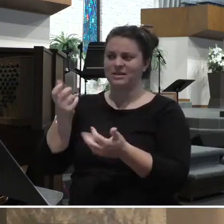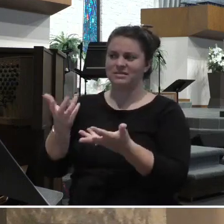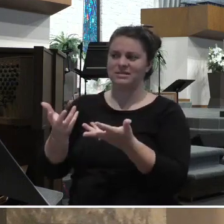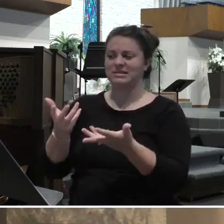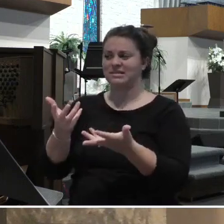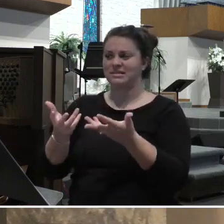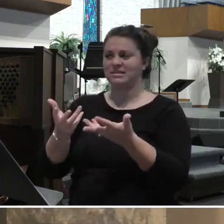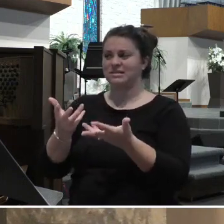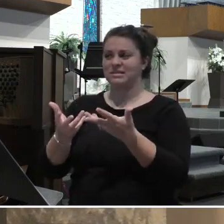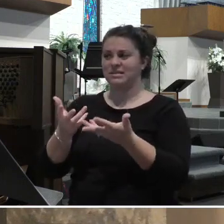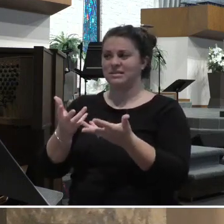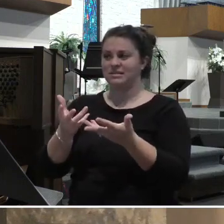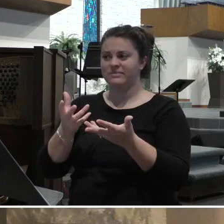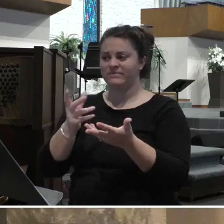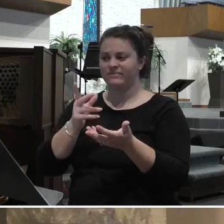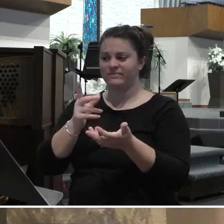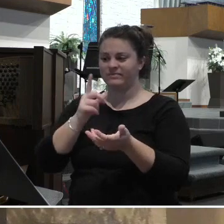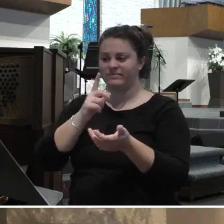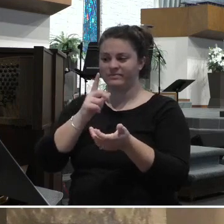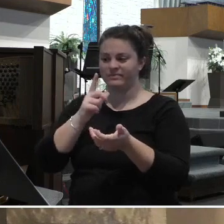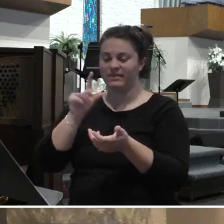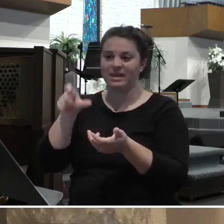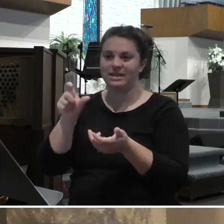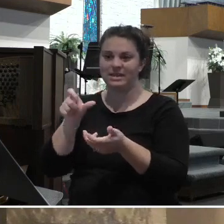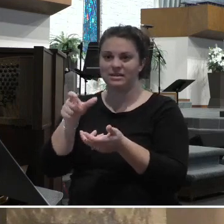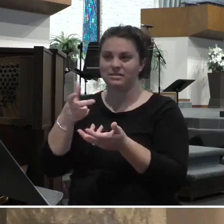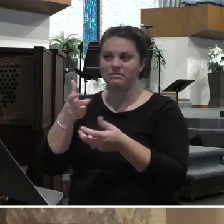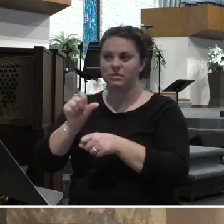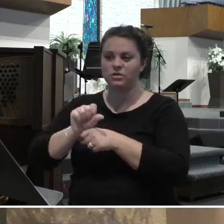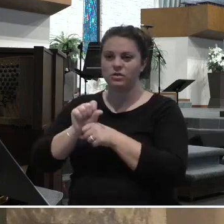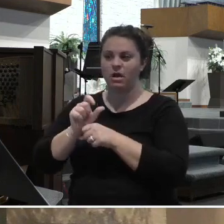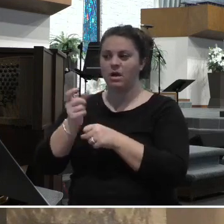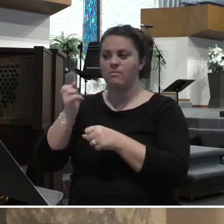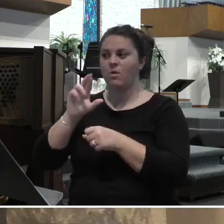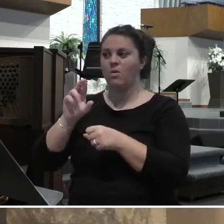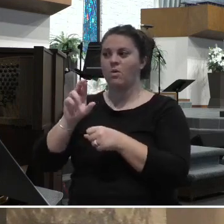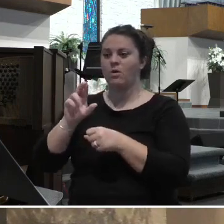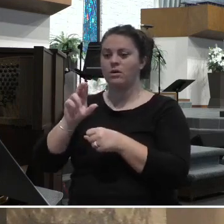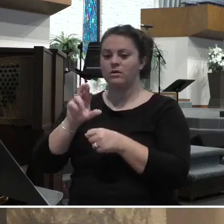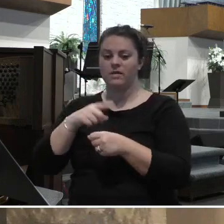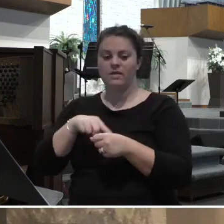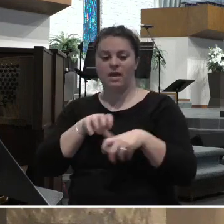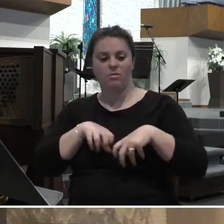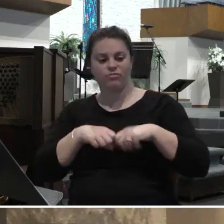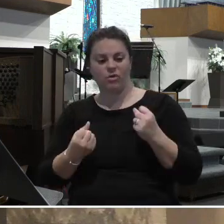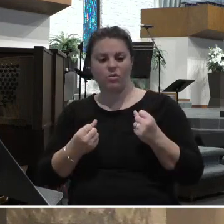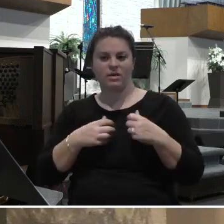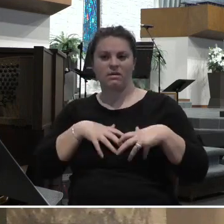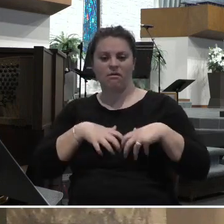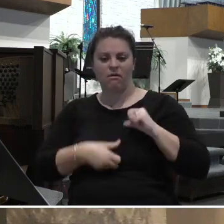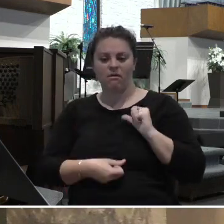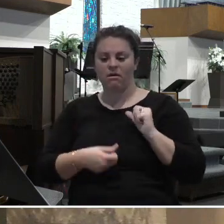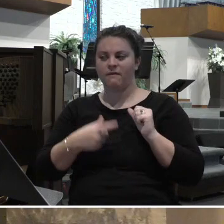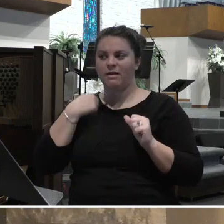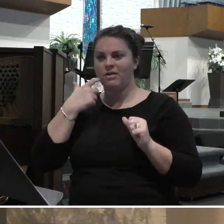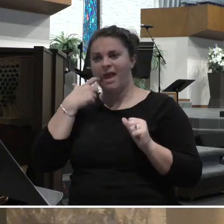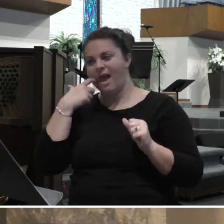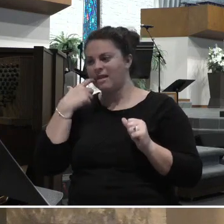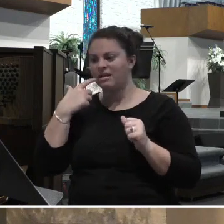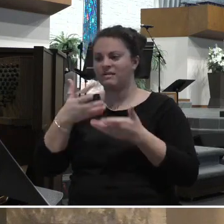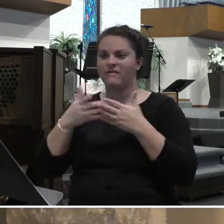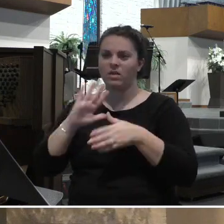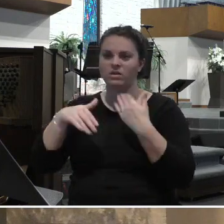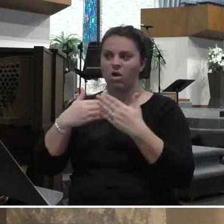Who is struggling with their dignity because they are broken and an addict and they've lost all of their relationships? Who